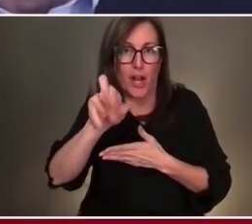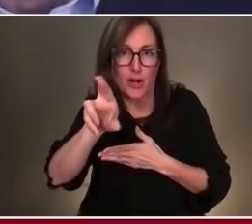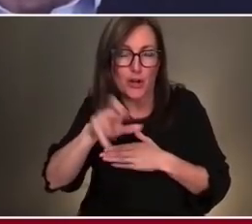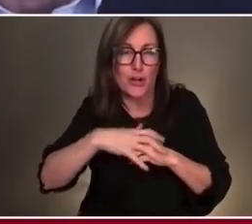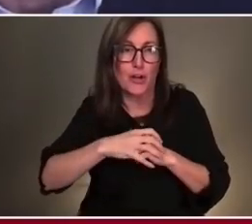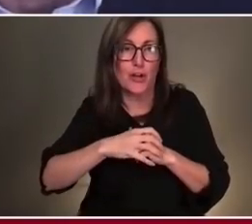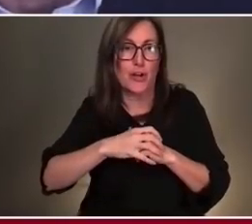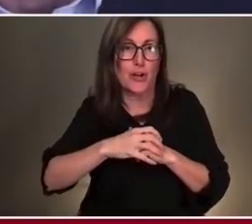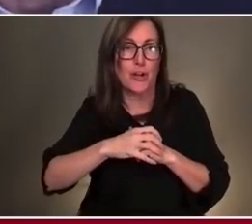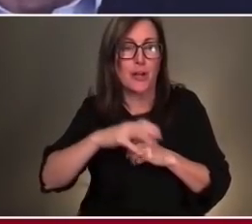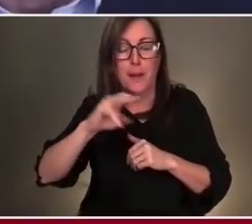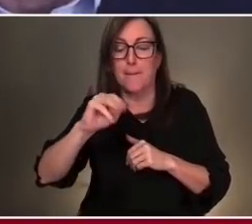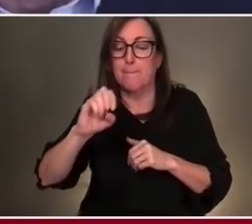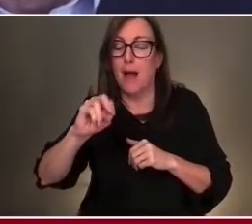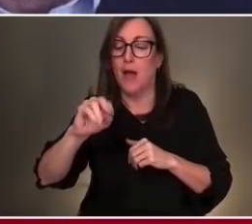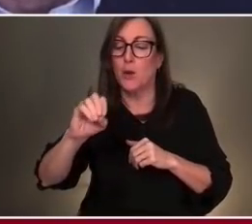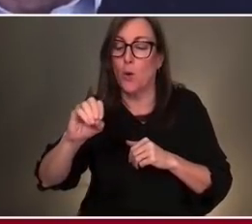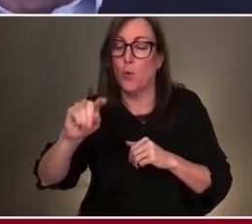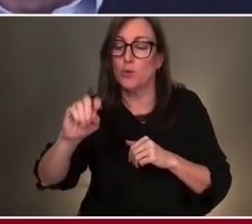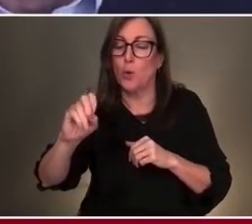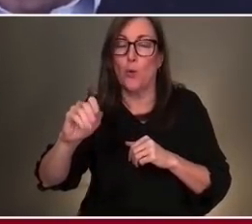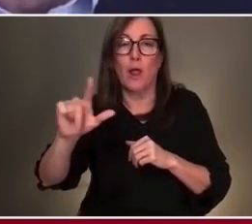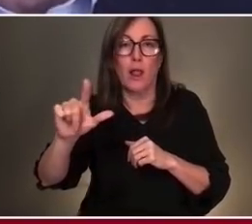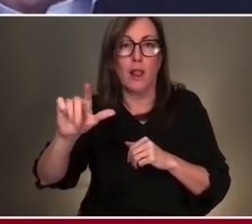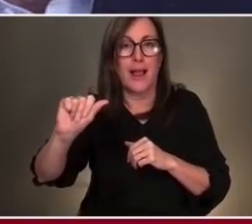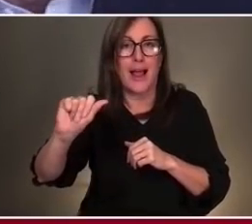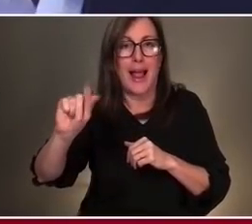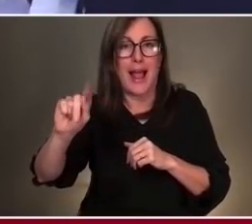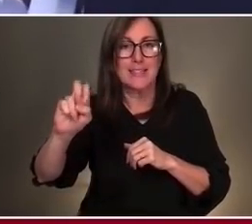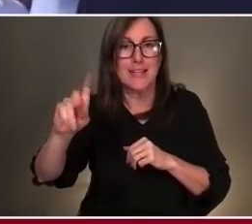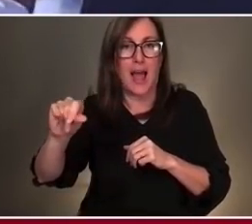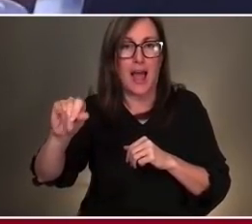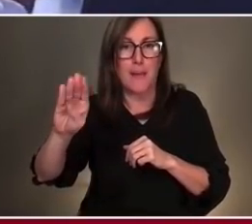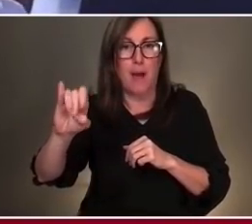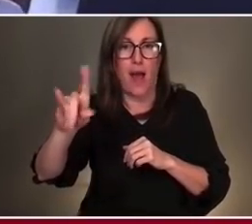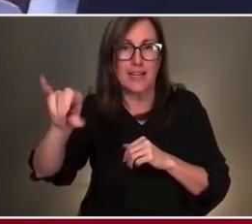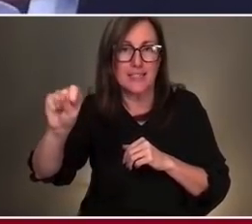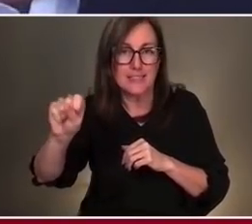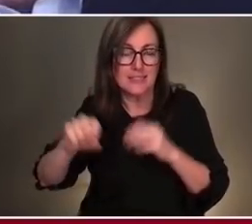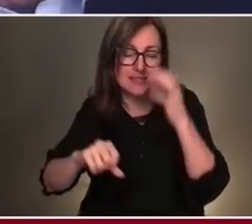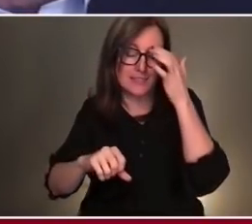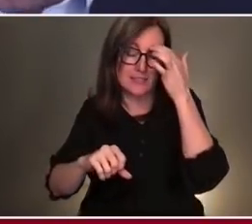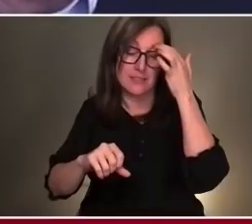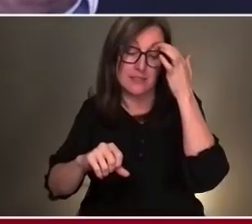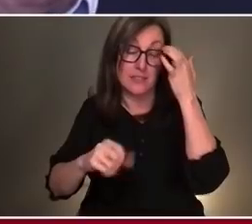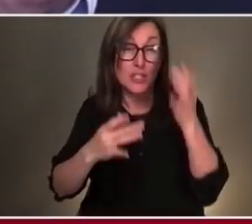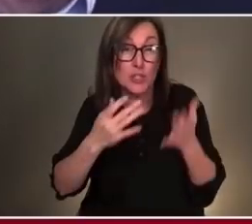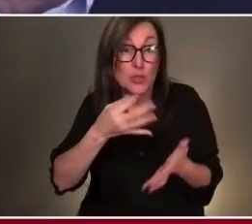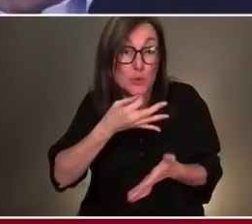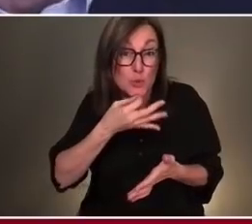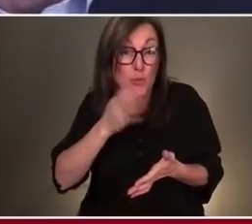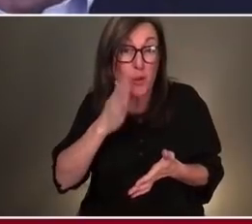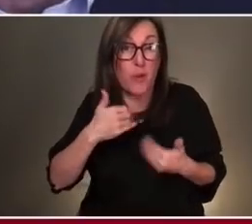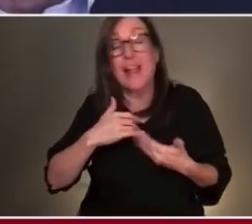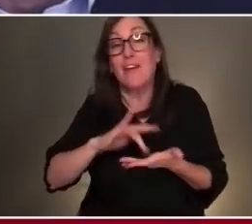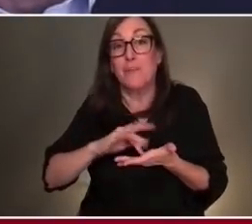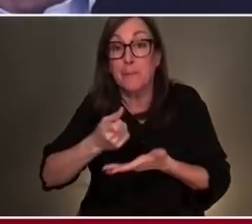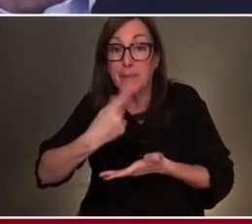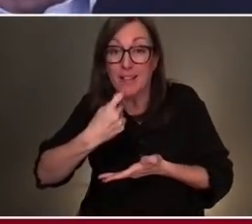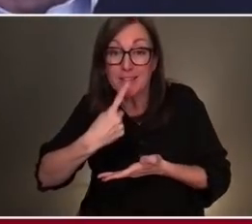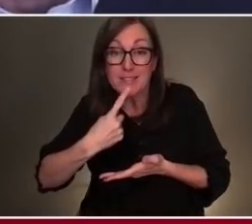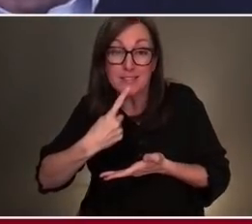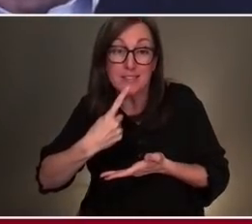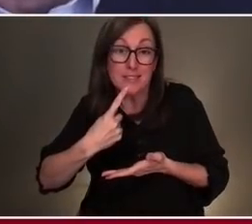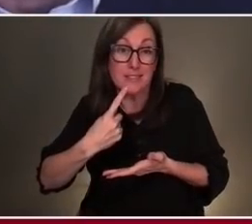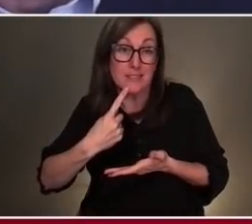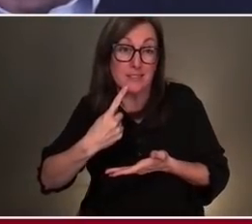monoclonal antibodies, soon to be pills that you can take that are therapeutics if you get